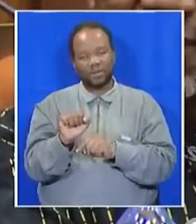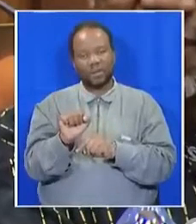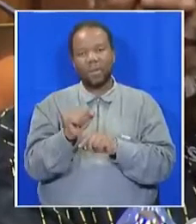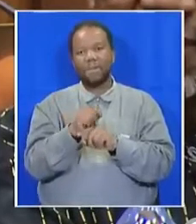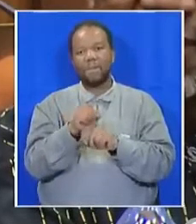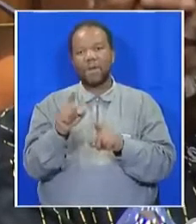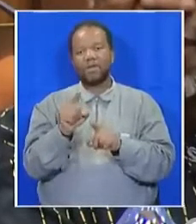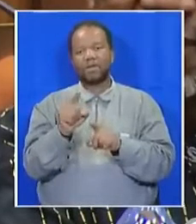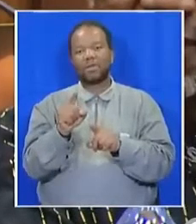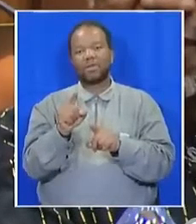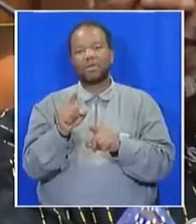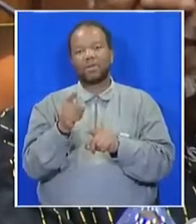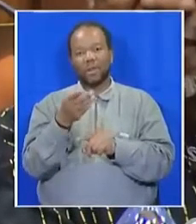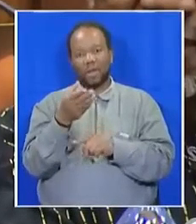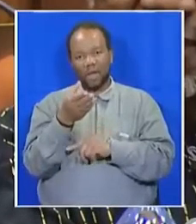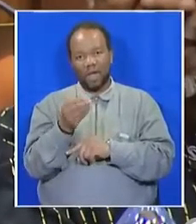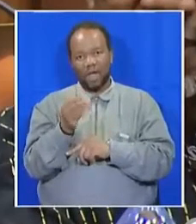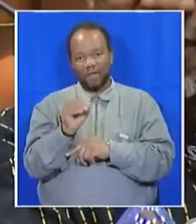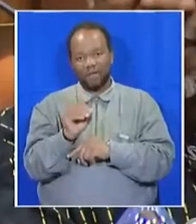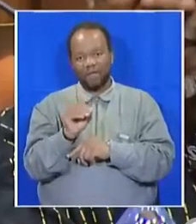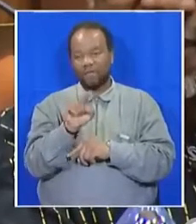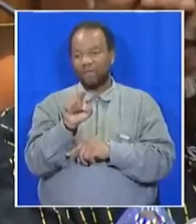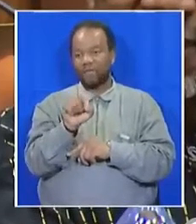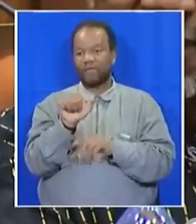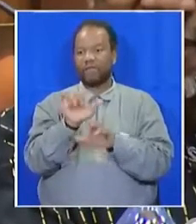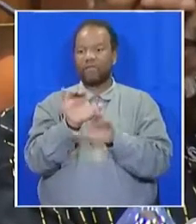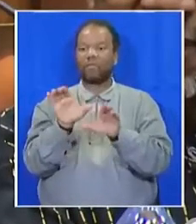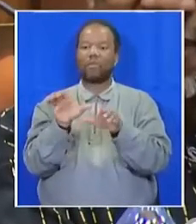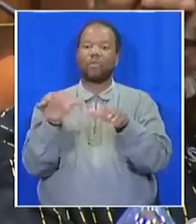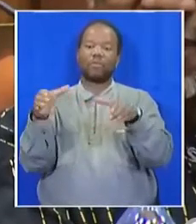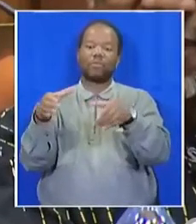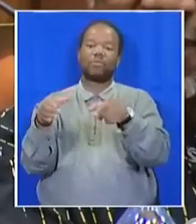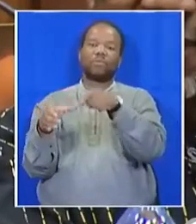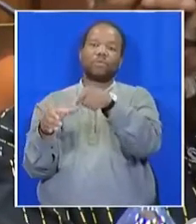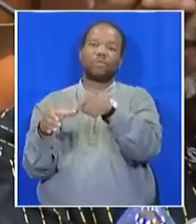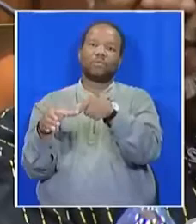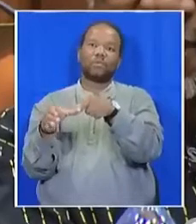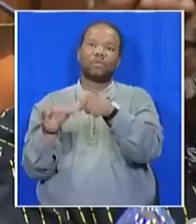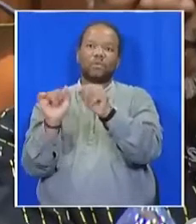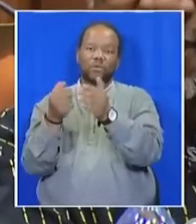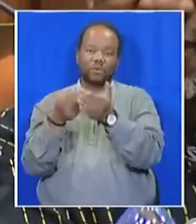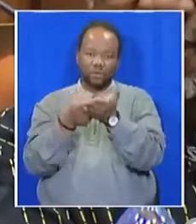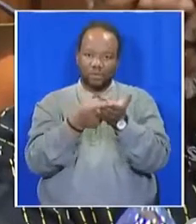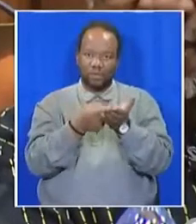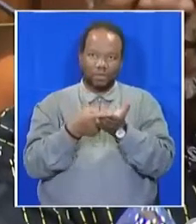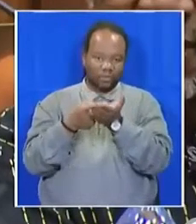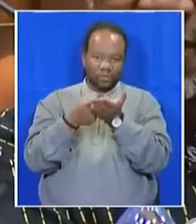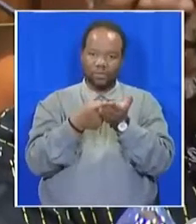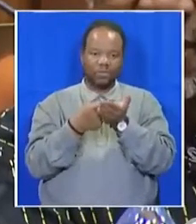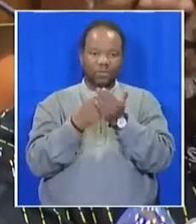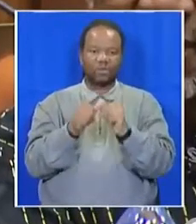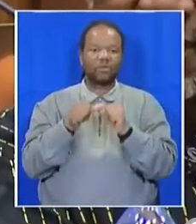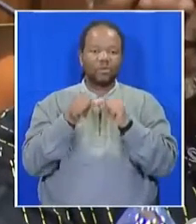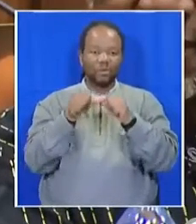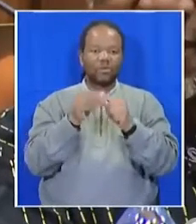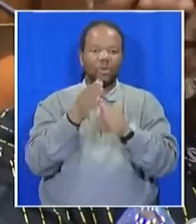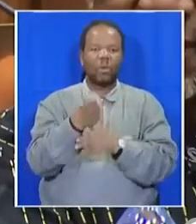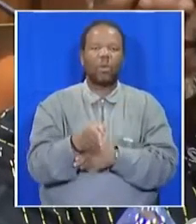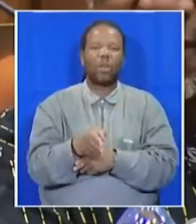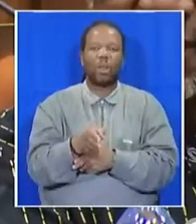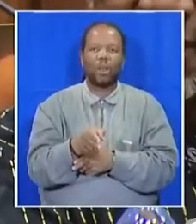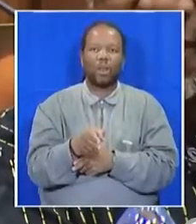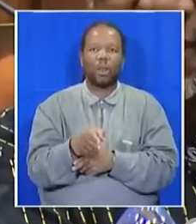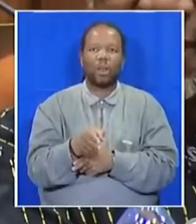to demonstrate to this delegation that negotiations will continue regardless